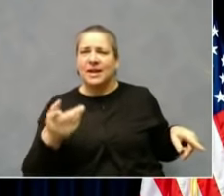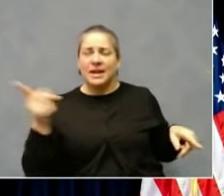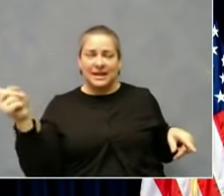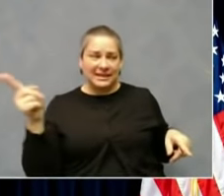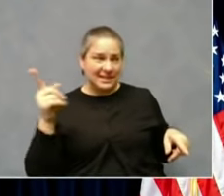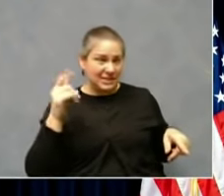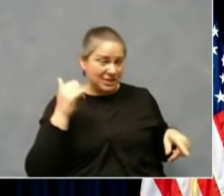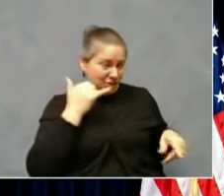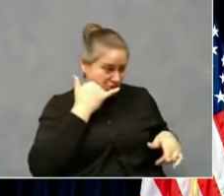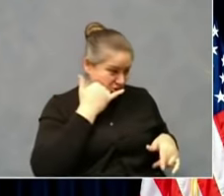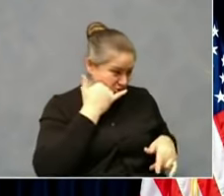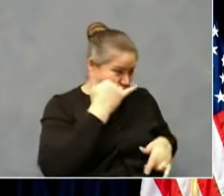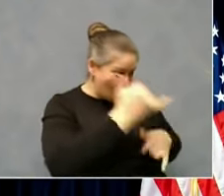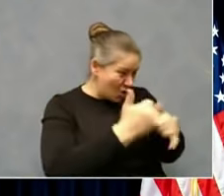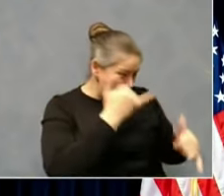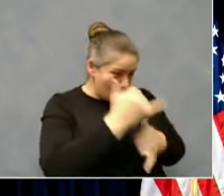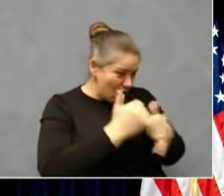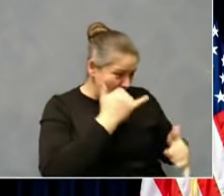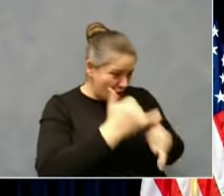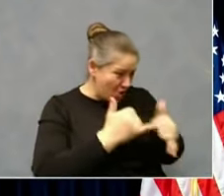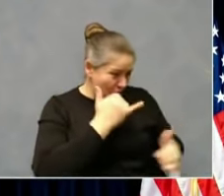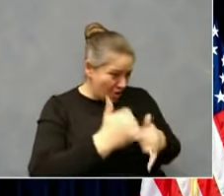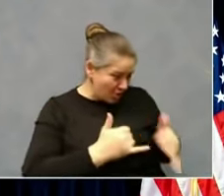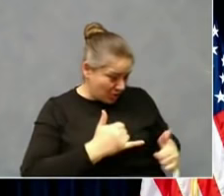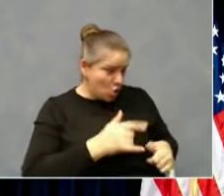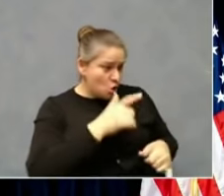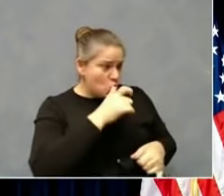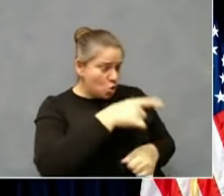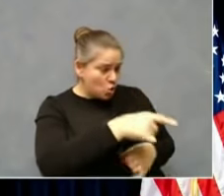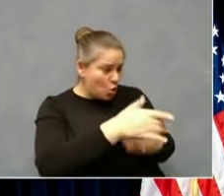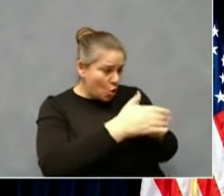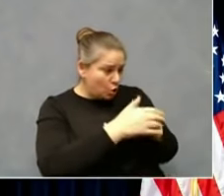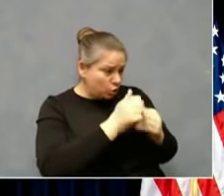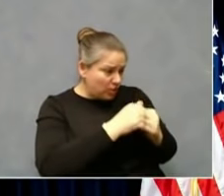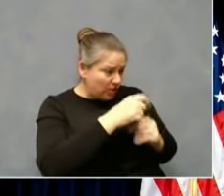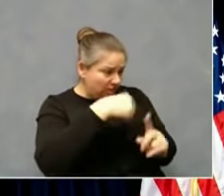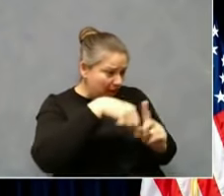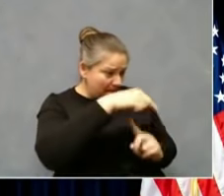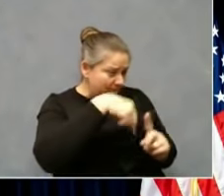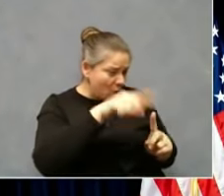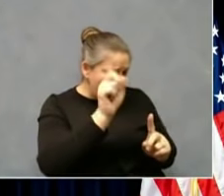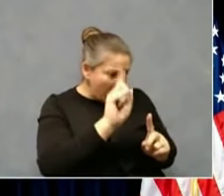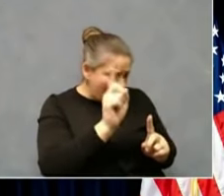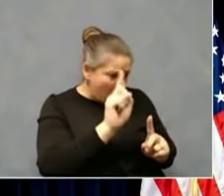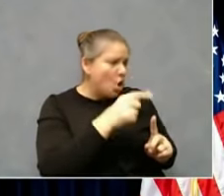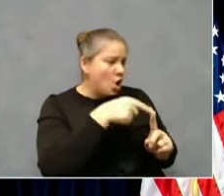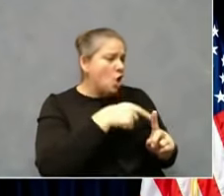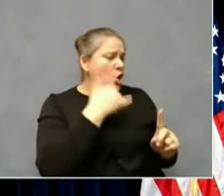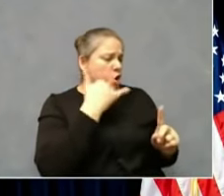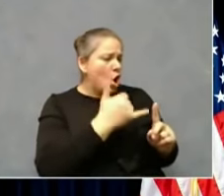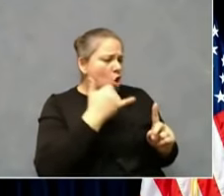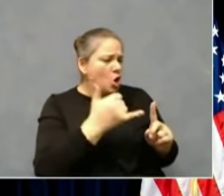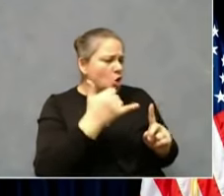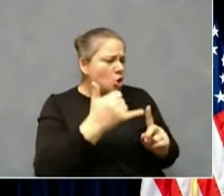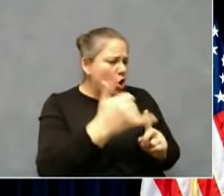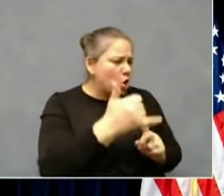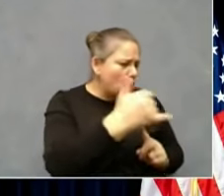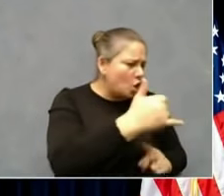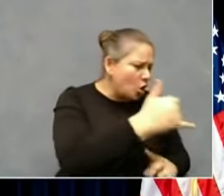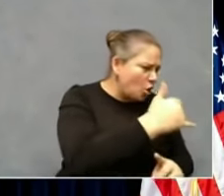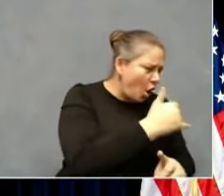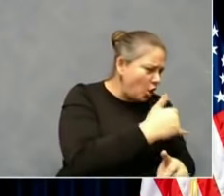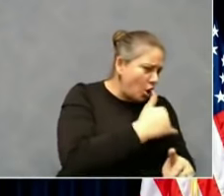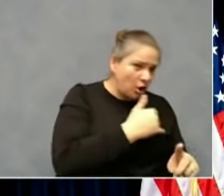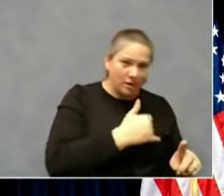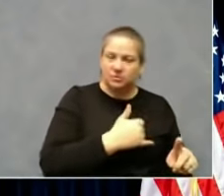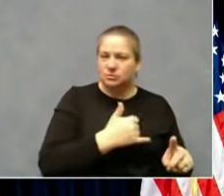all of their close contacts. That's overwhelming. Contact tracing is meant to